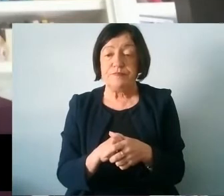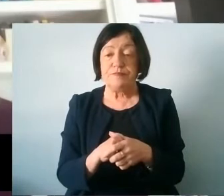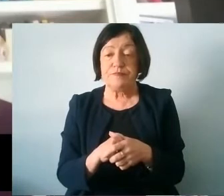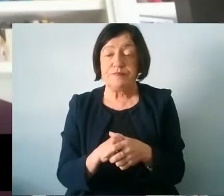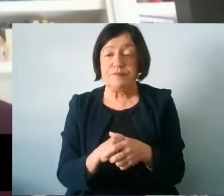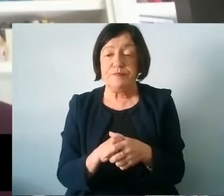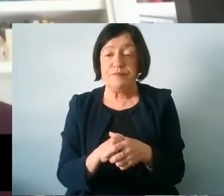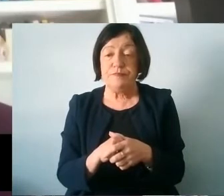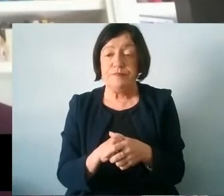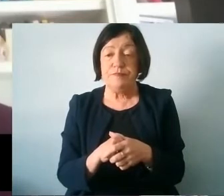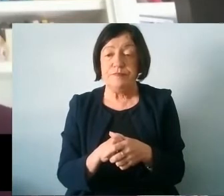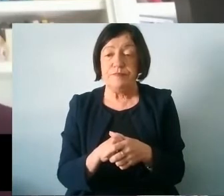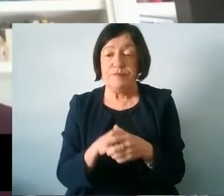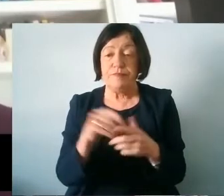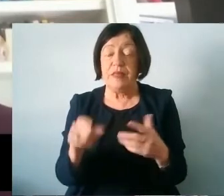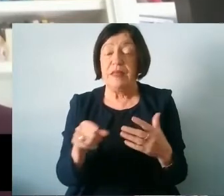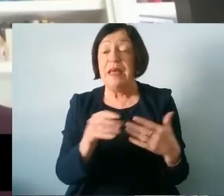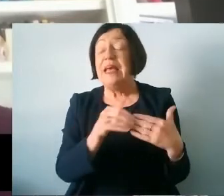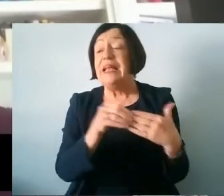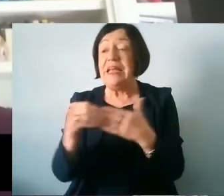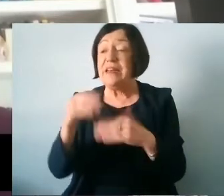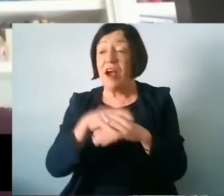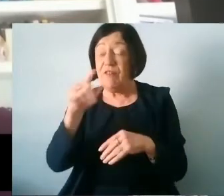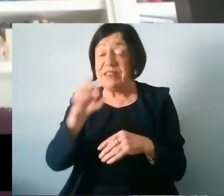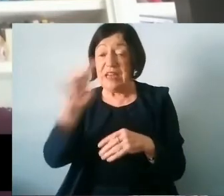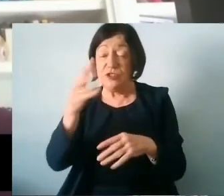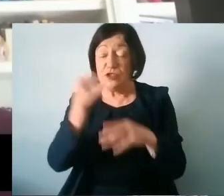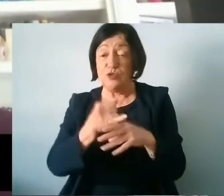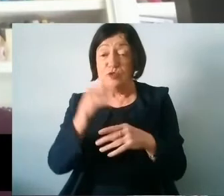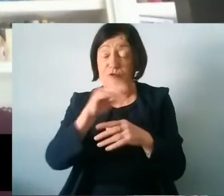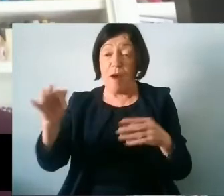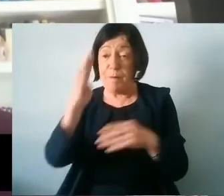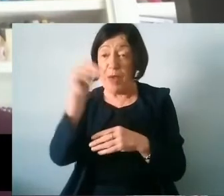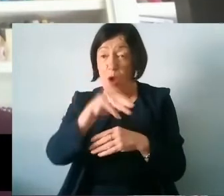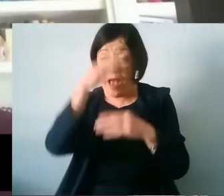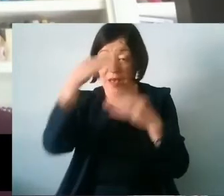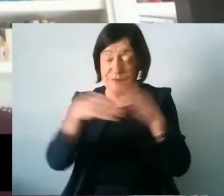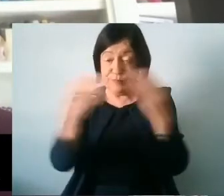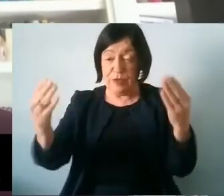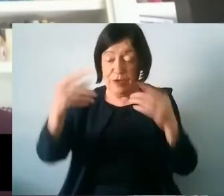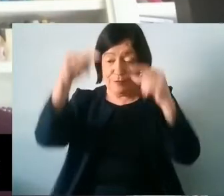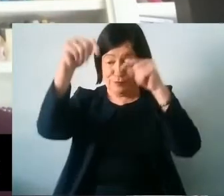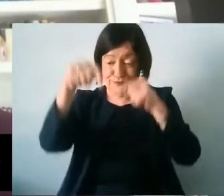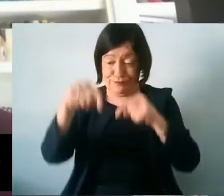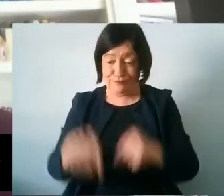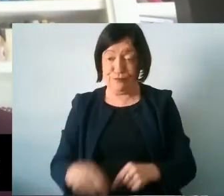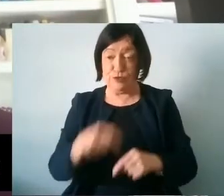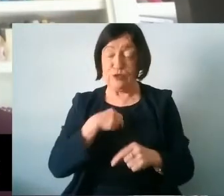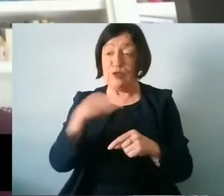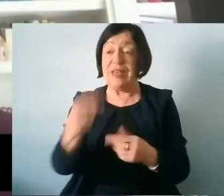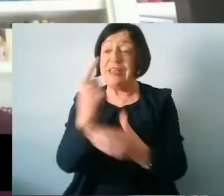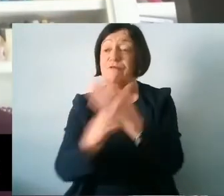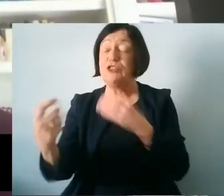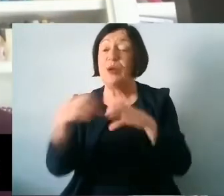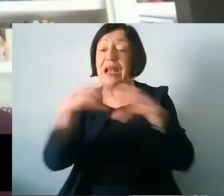The leading of a DESH school is from the Board of Management down to individual classroom and it's crucial to the